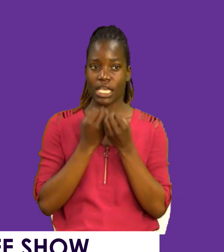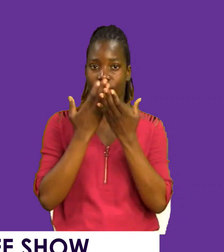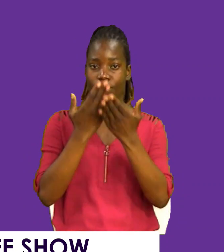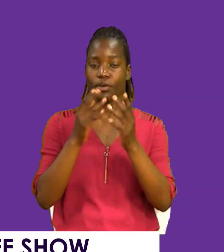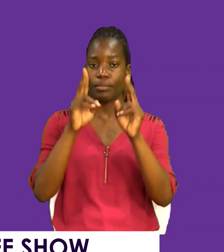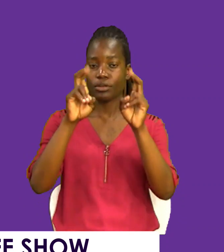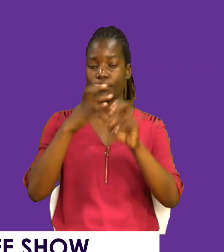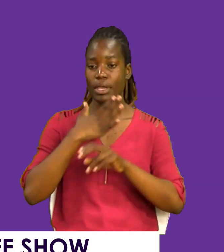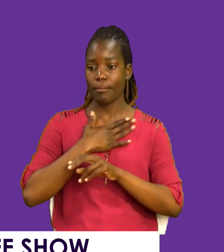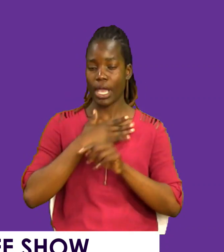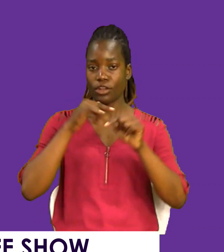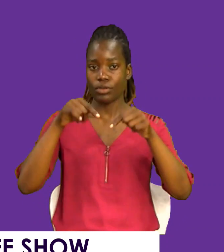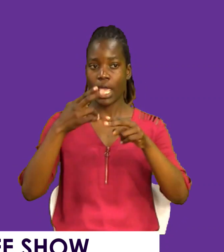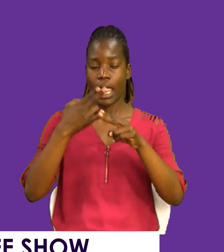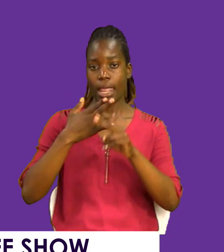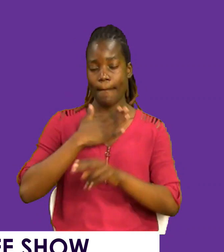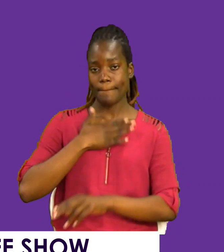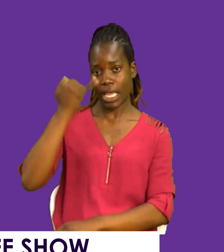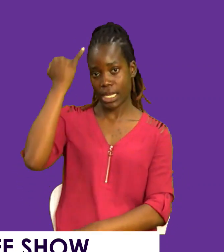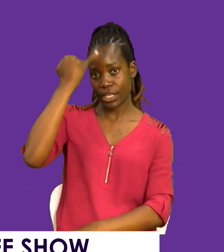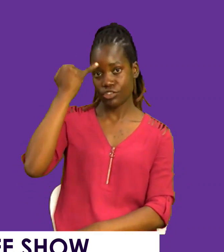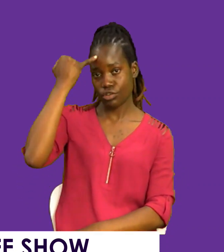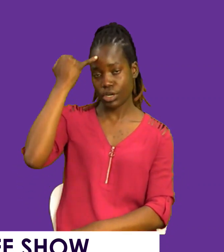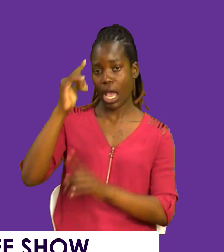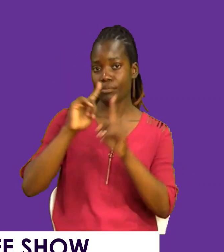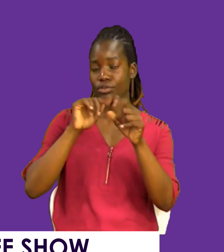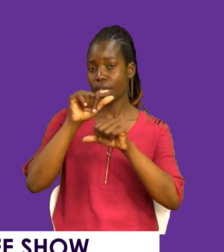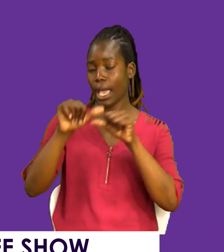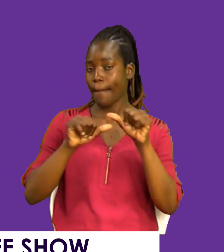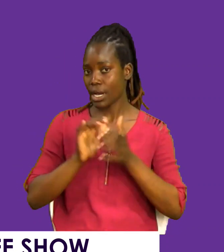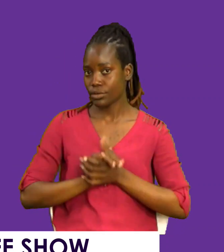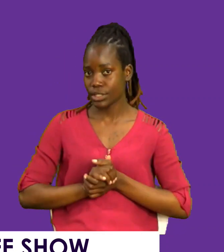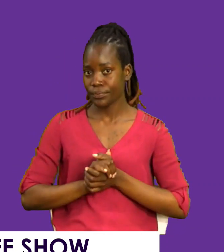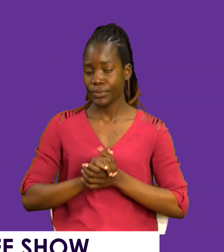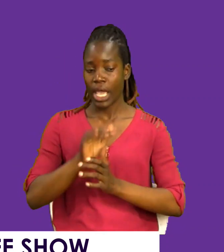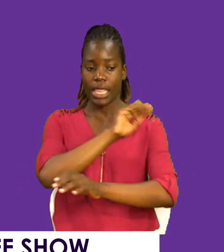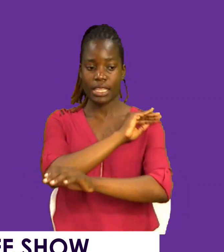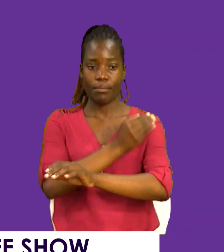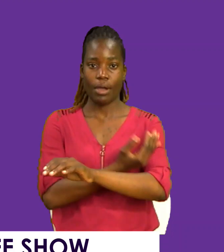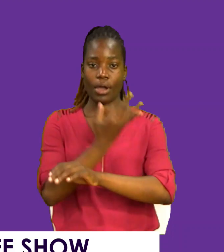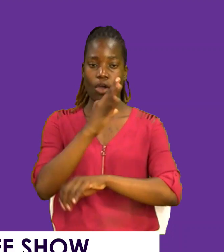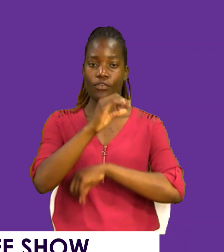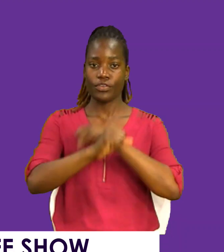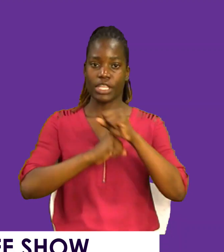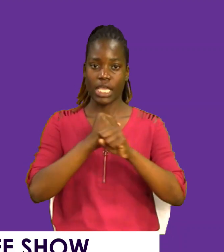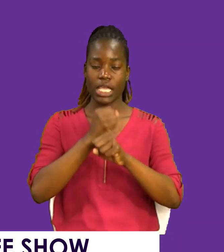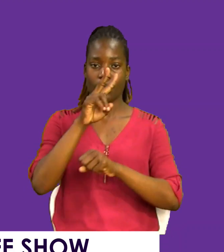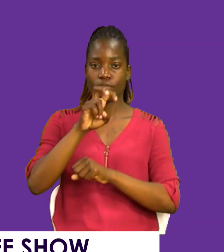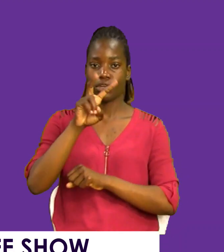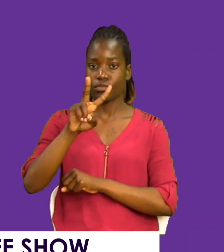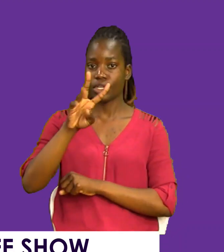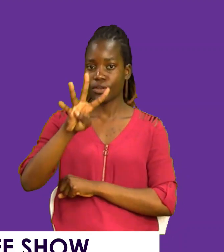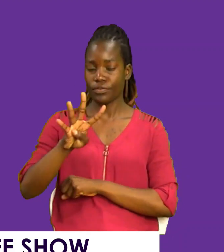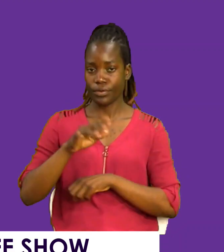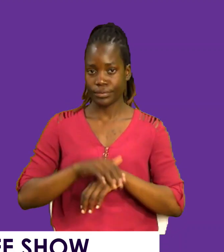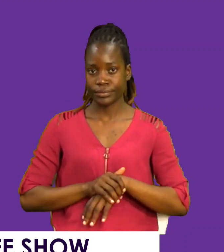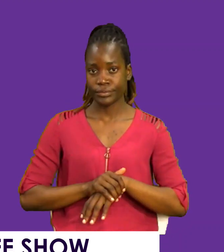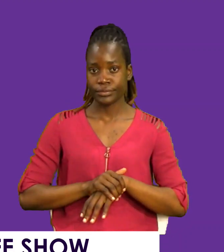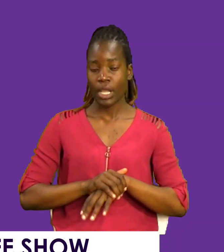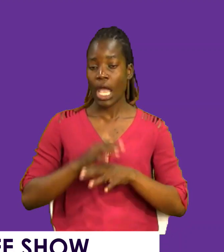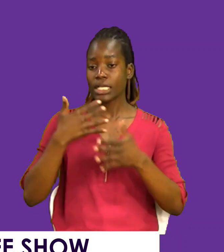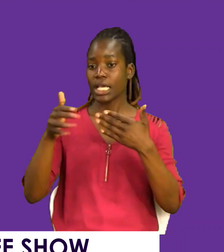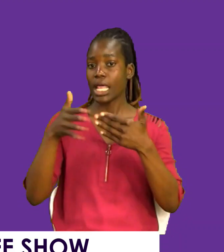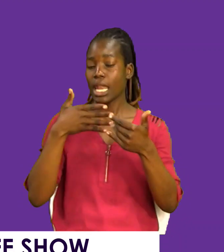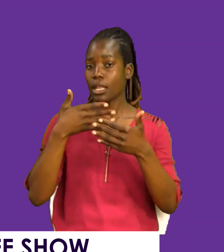my topic today. My name is Jonas Simba and I'm talking about the power of the year 2024. My